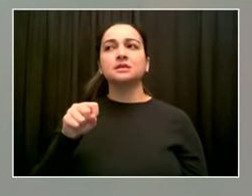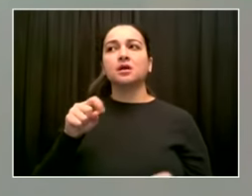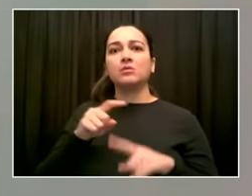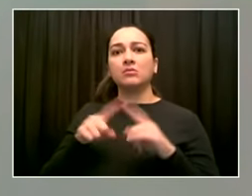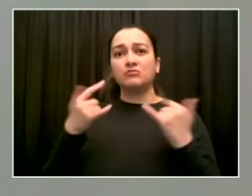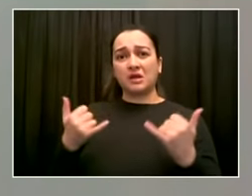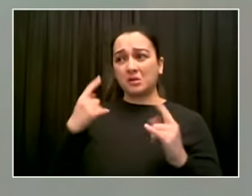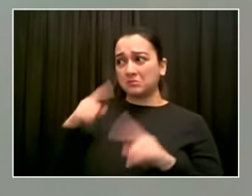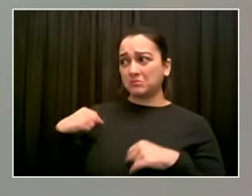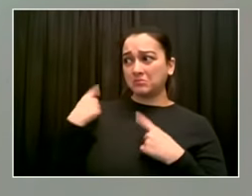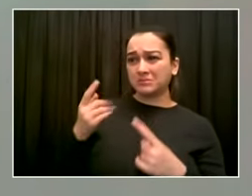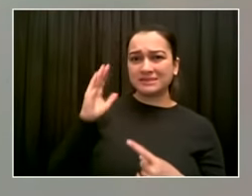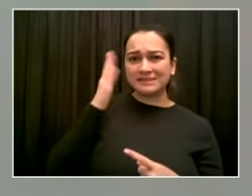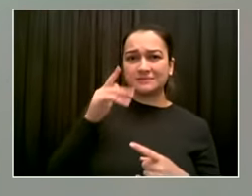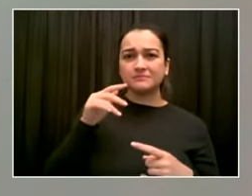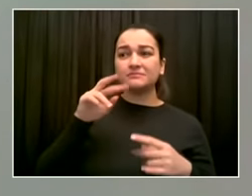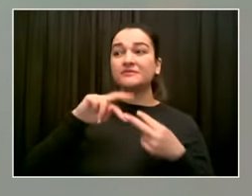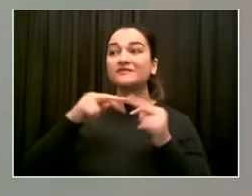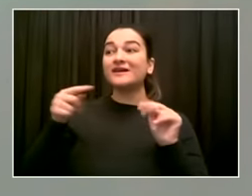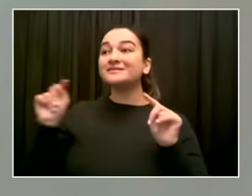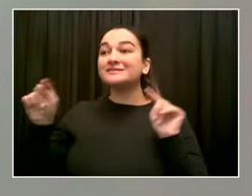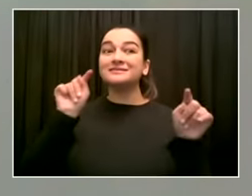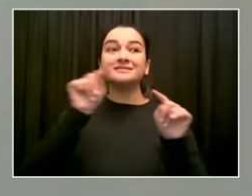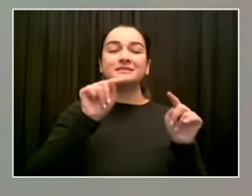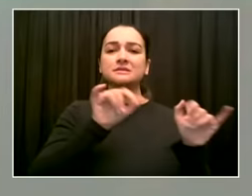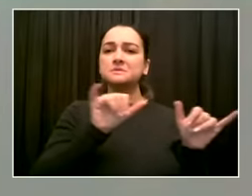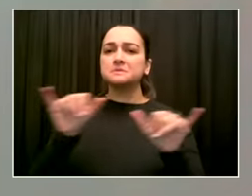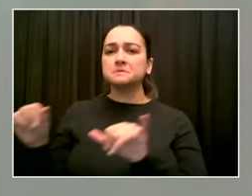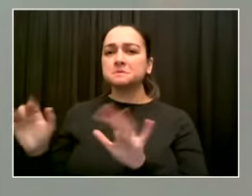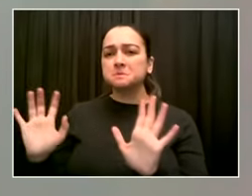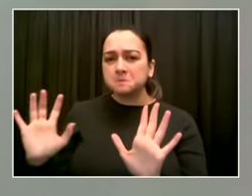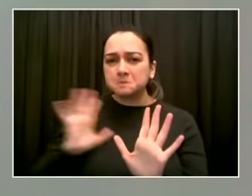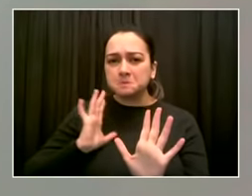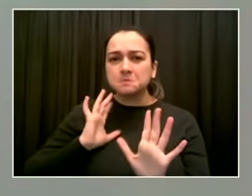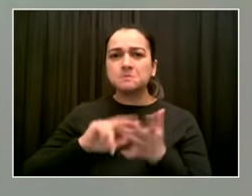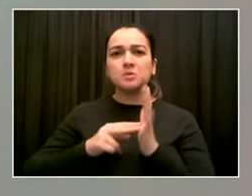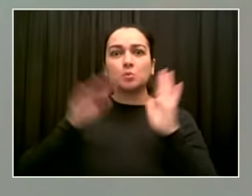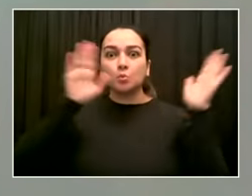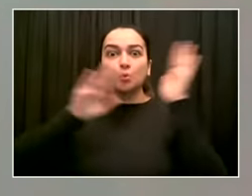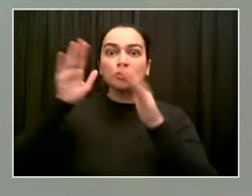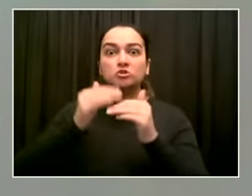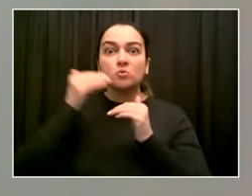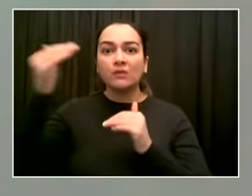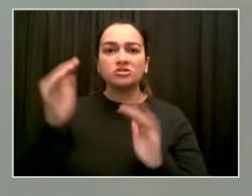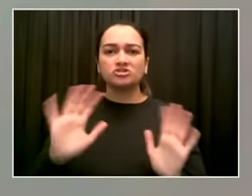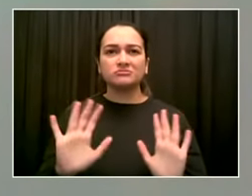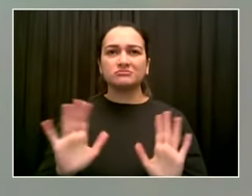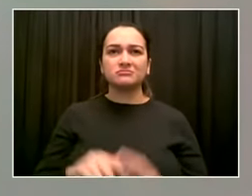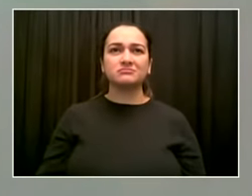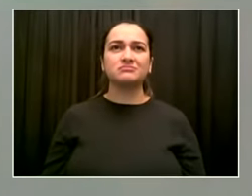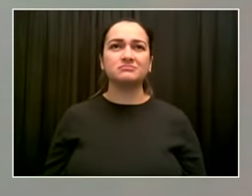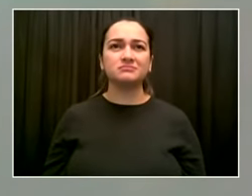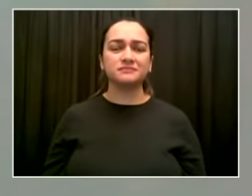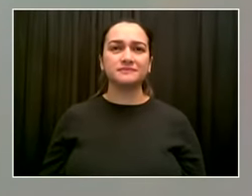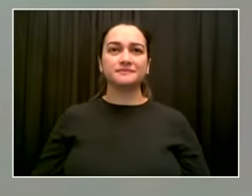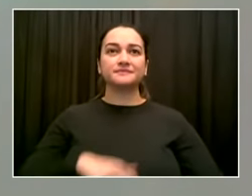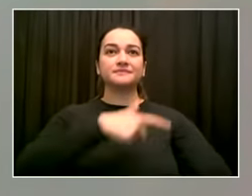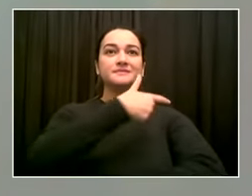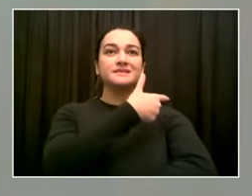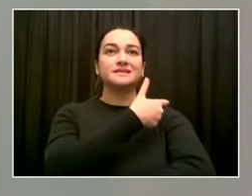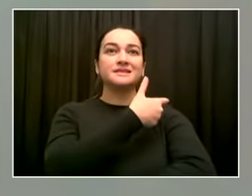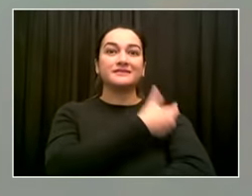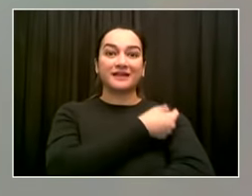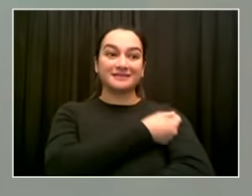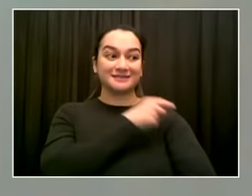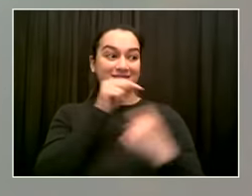We need to really emphasize that everything we know about vaccines and these variants is that getting vaccinated is the single best way to prevent